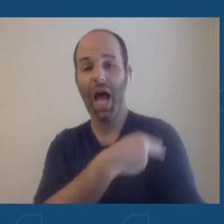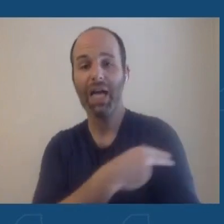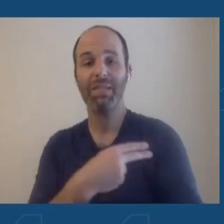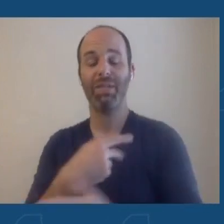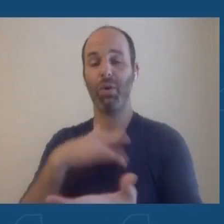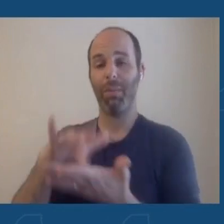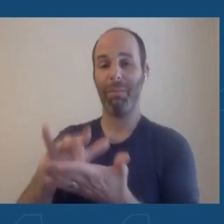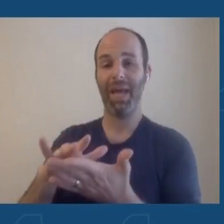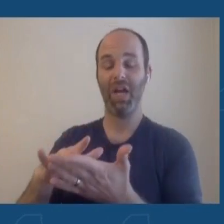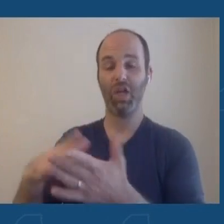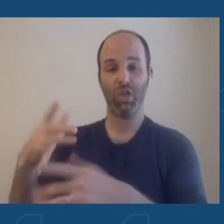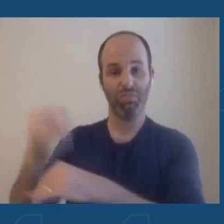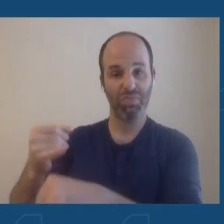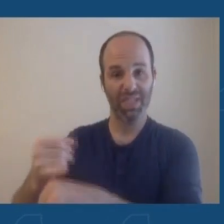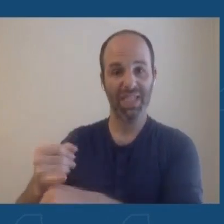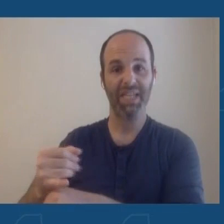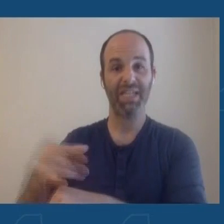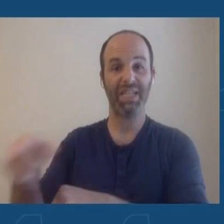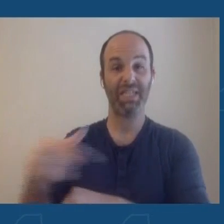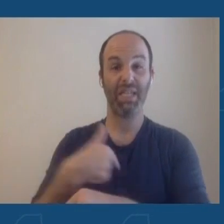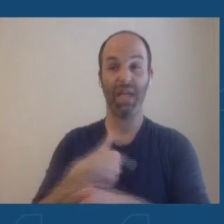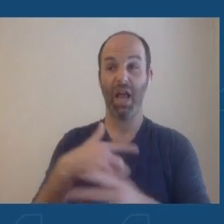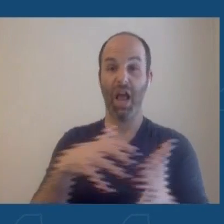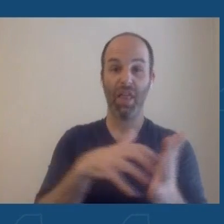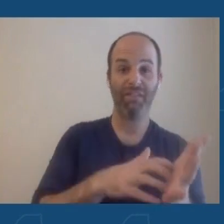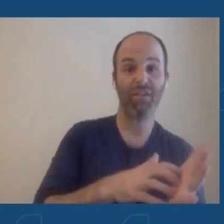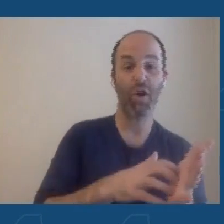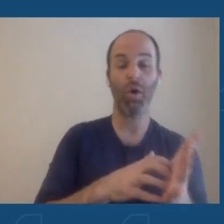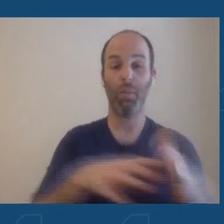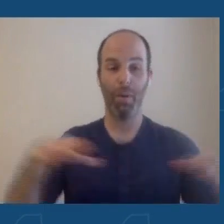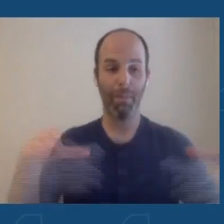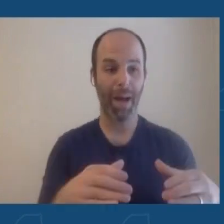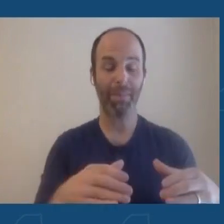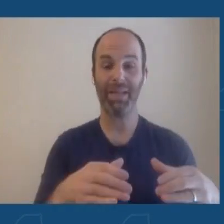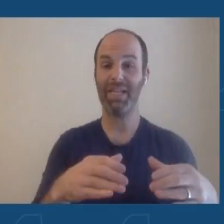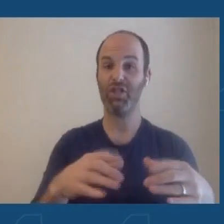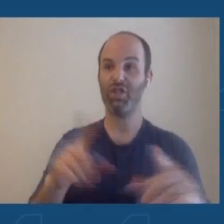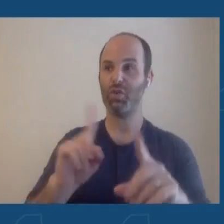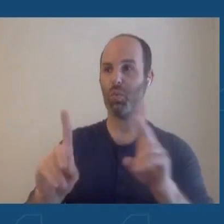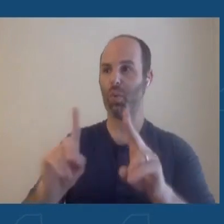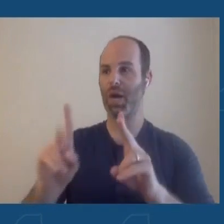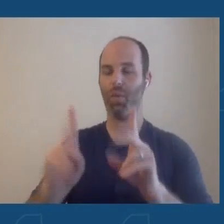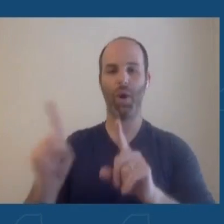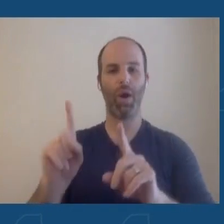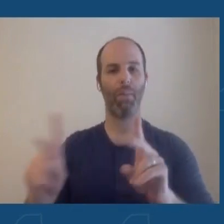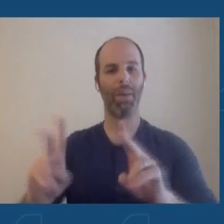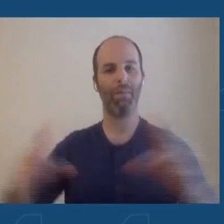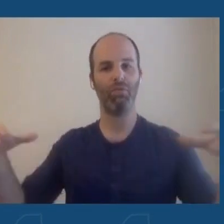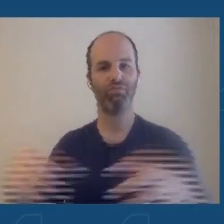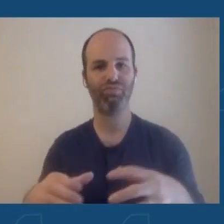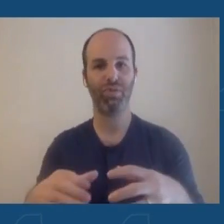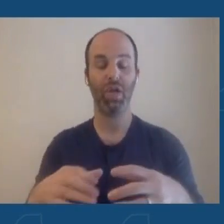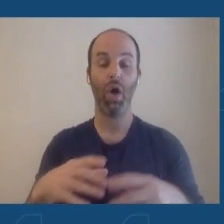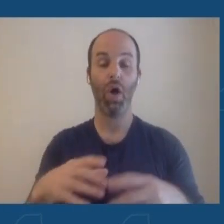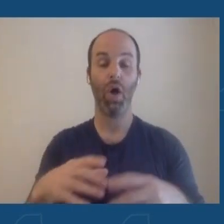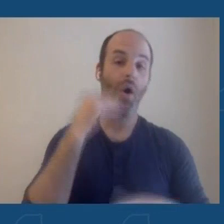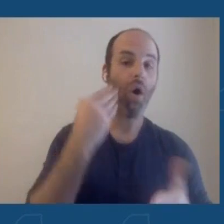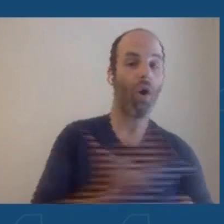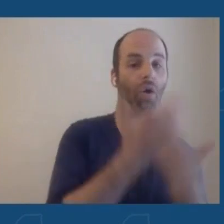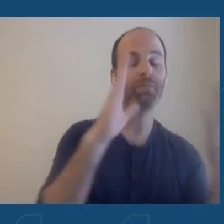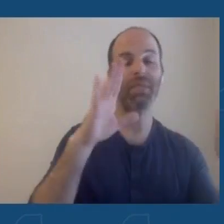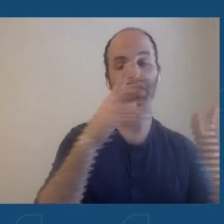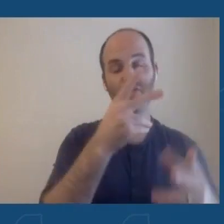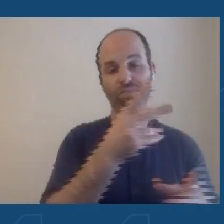individuals, vulnerable populations in the congregate settings, homeless shelters, group homes, nursing homes, jails, prisons,